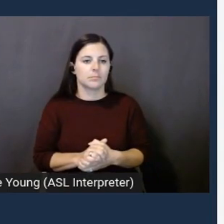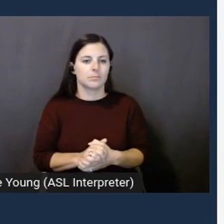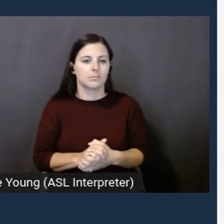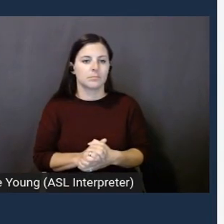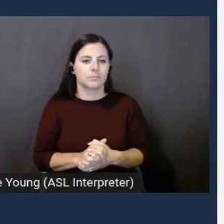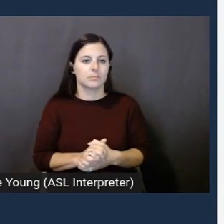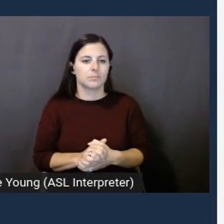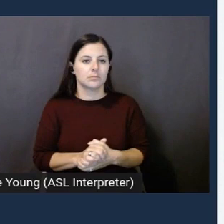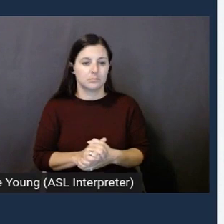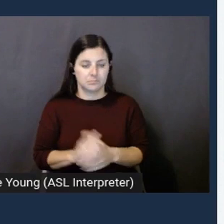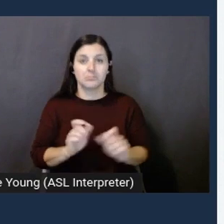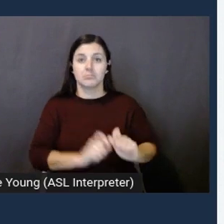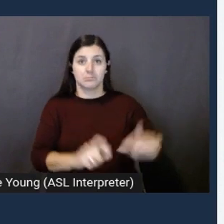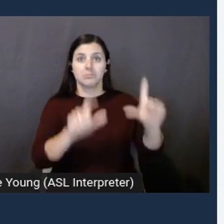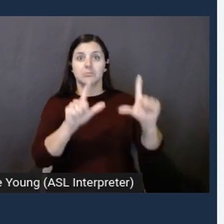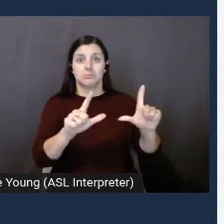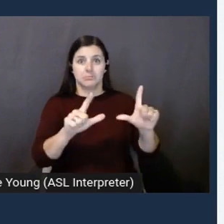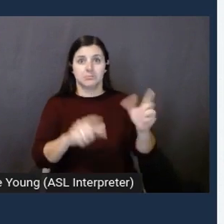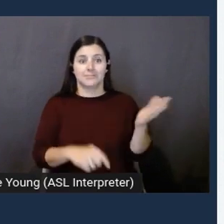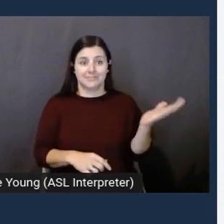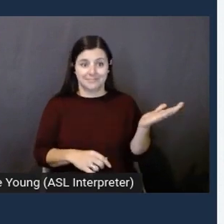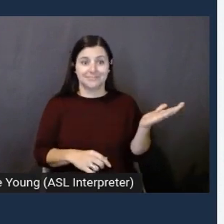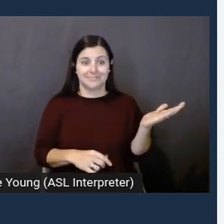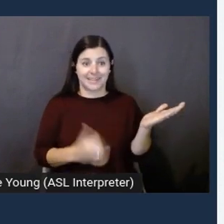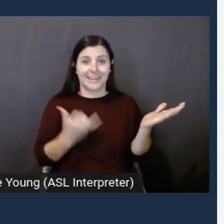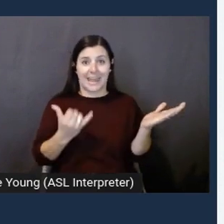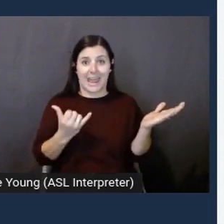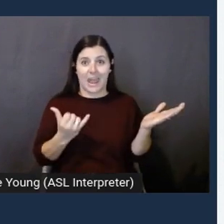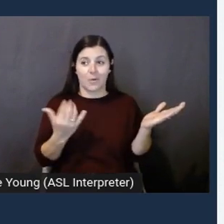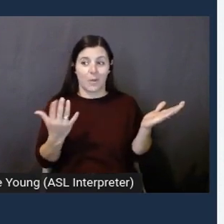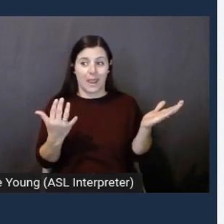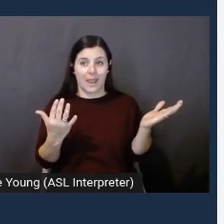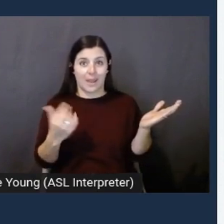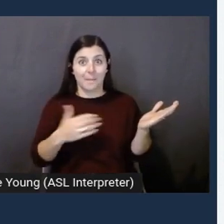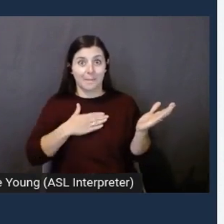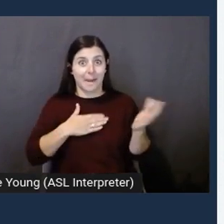Okay. So, now I wait and I have my two phones next to me.